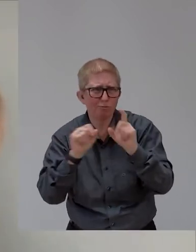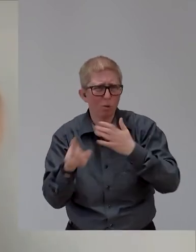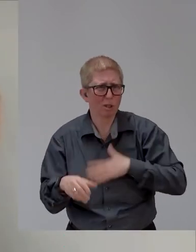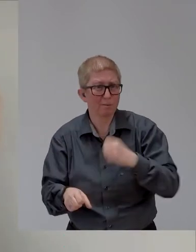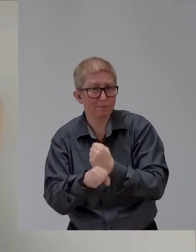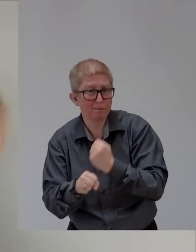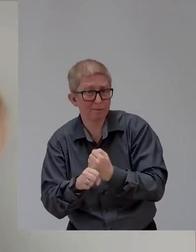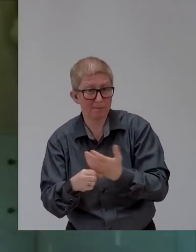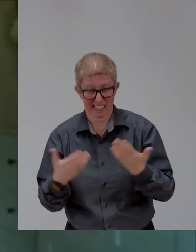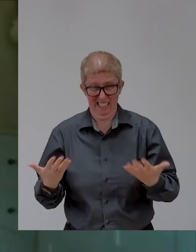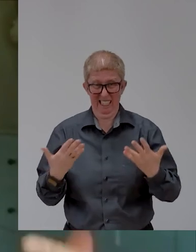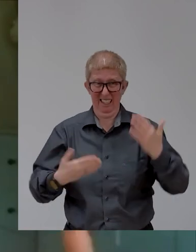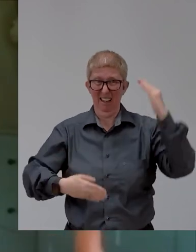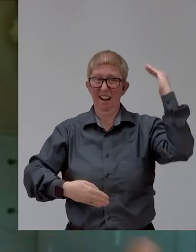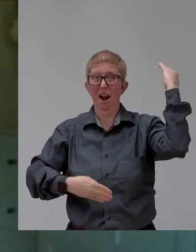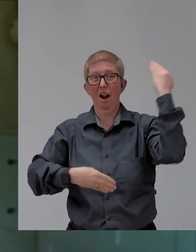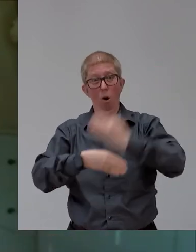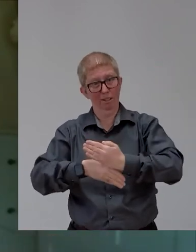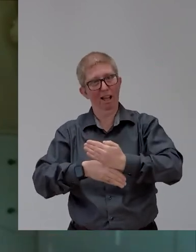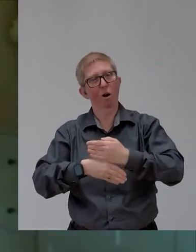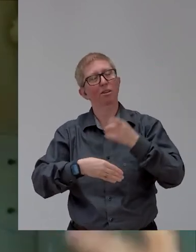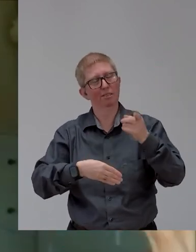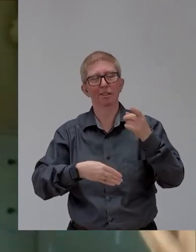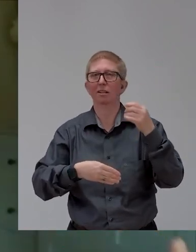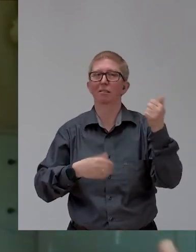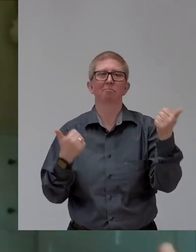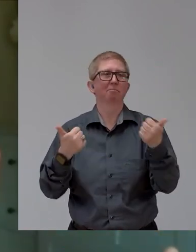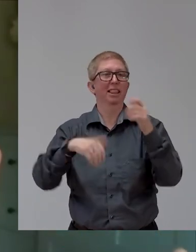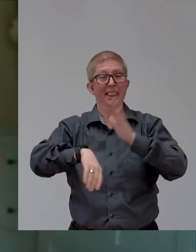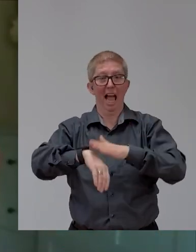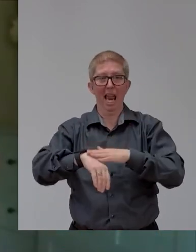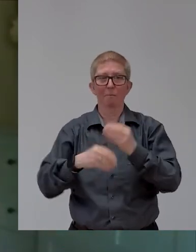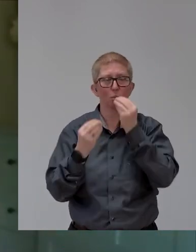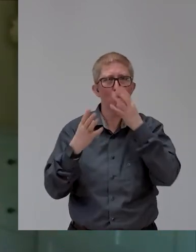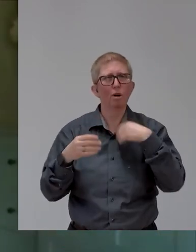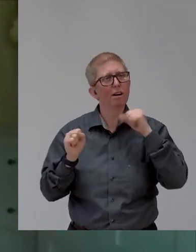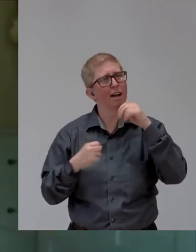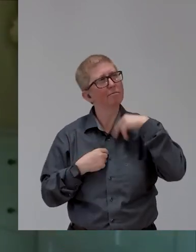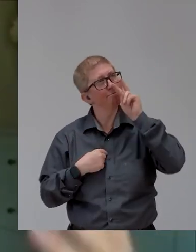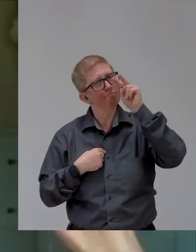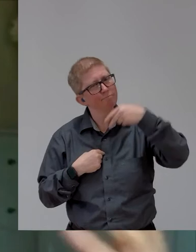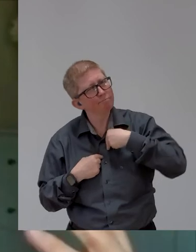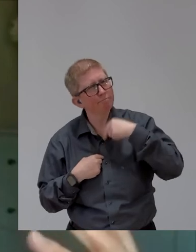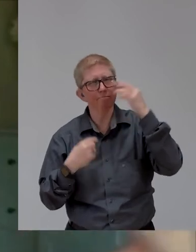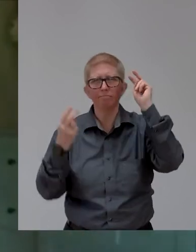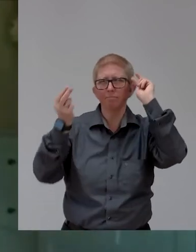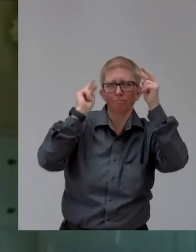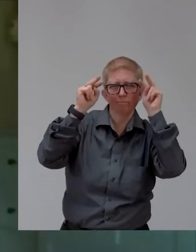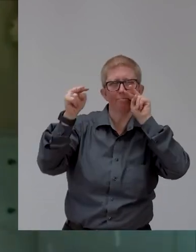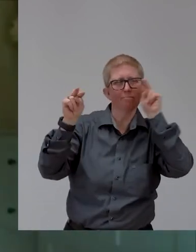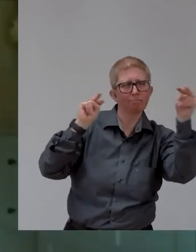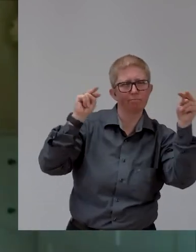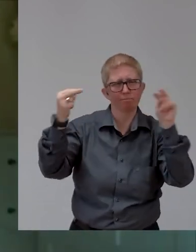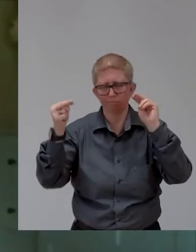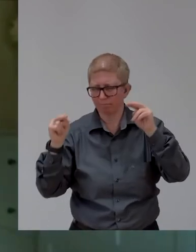reflect. Are we happy living where we live in the type of accommodation we've got person that we're with? Are we happy with that? You know, do we want to live on our